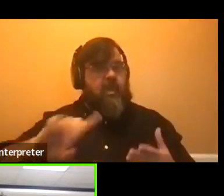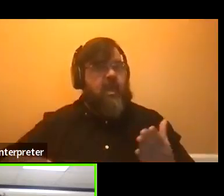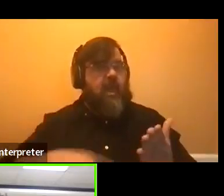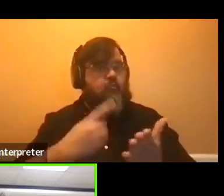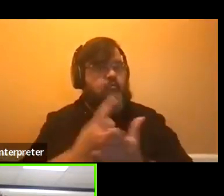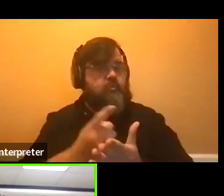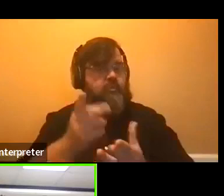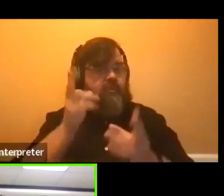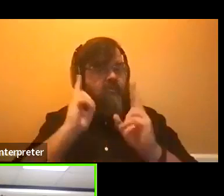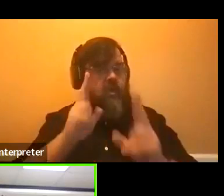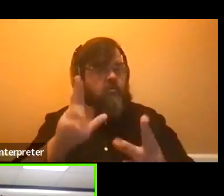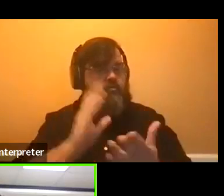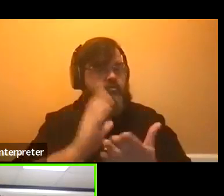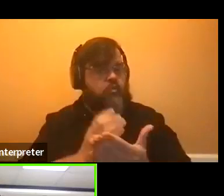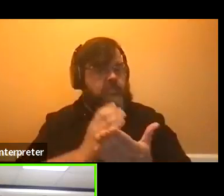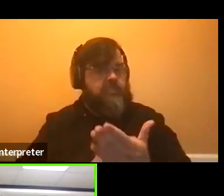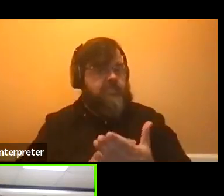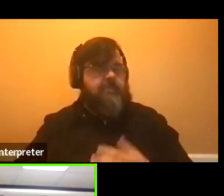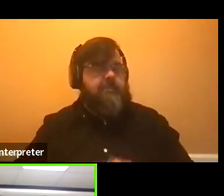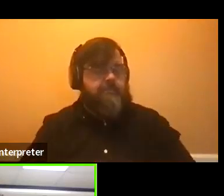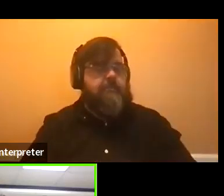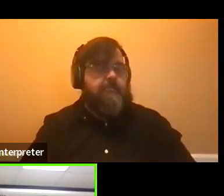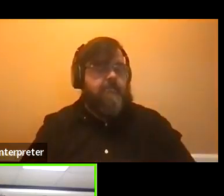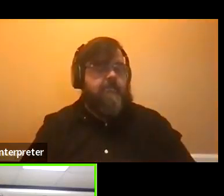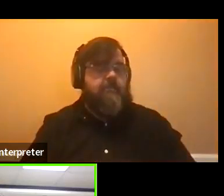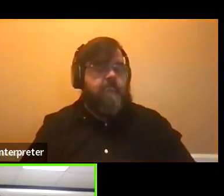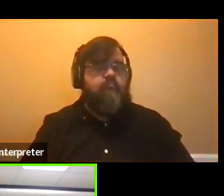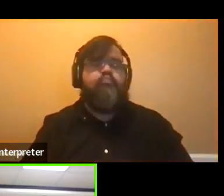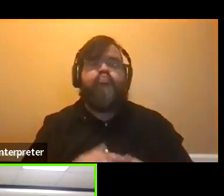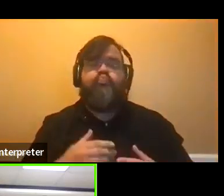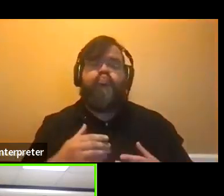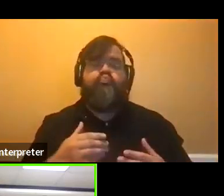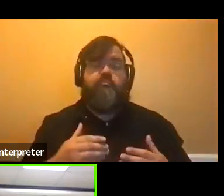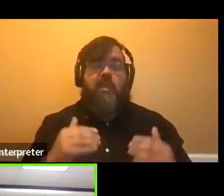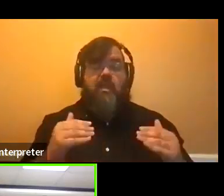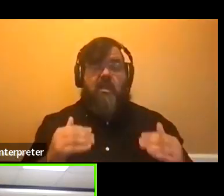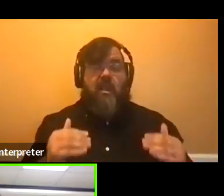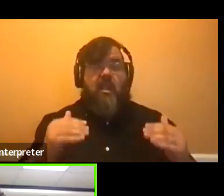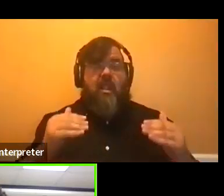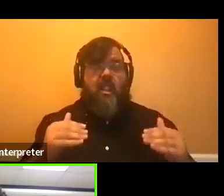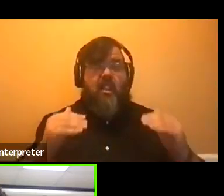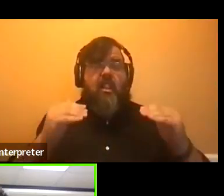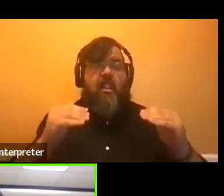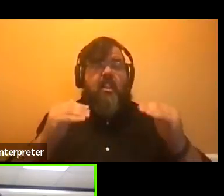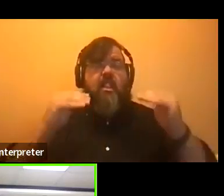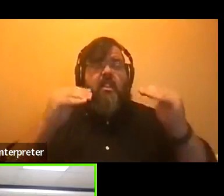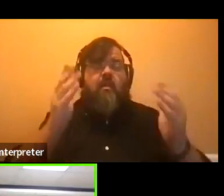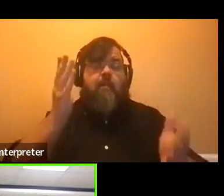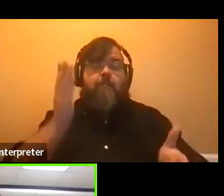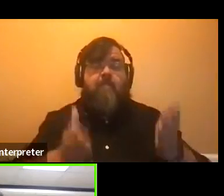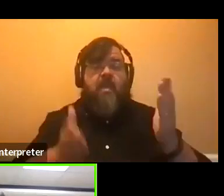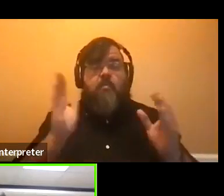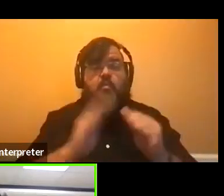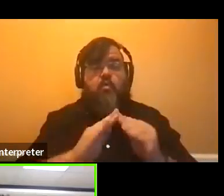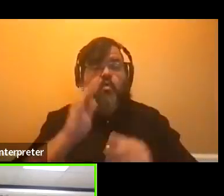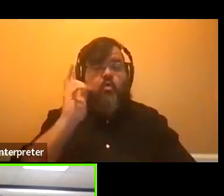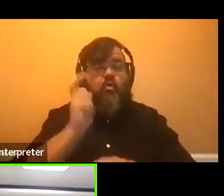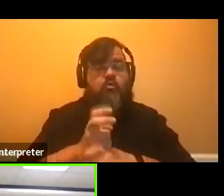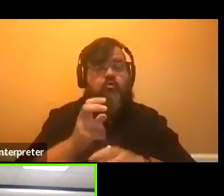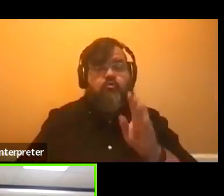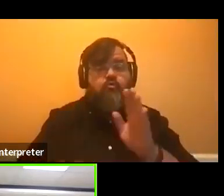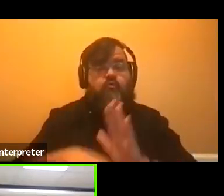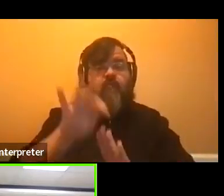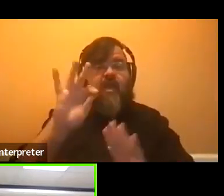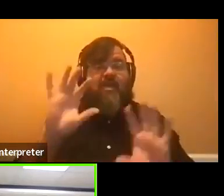honors courses. And as you progress, and then you might find it more difficult to find an honors course within your major or your